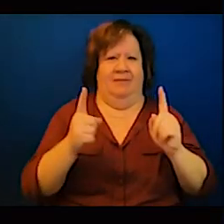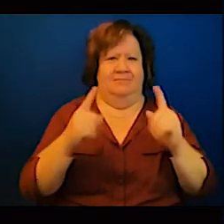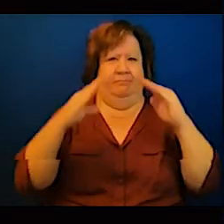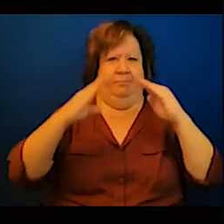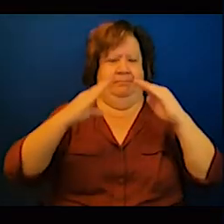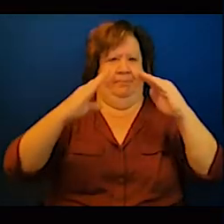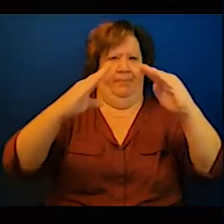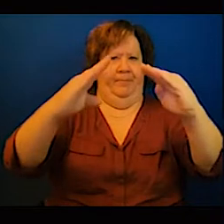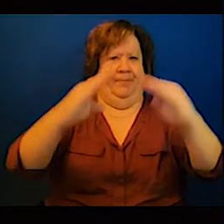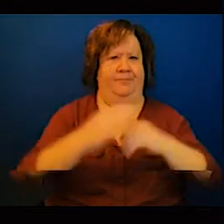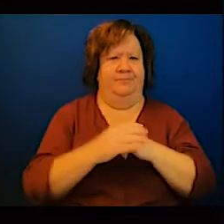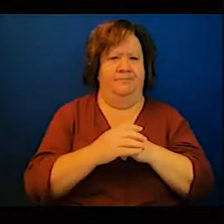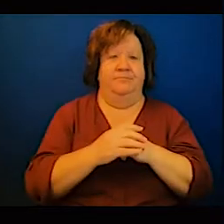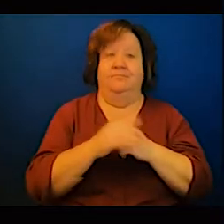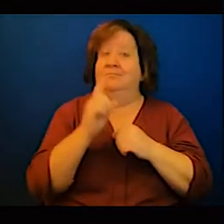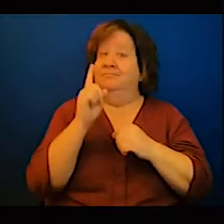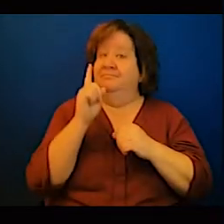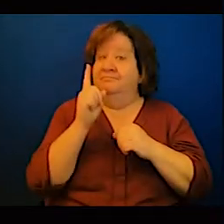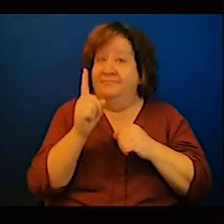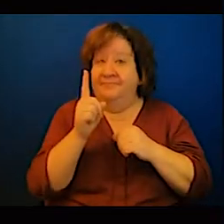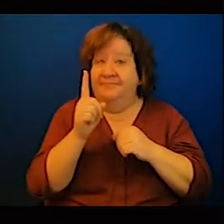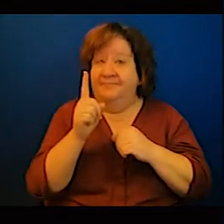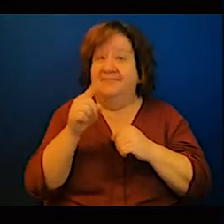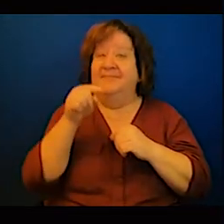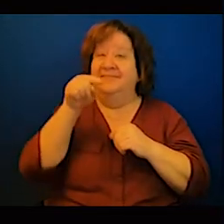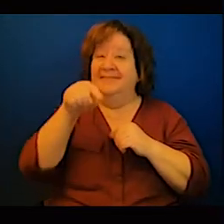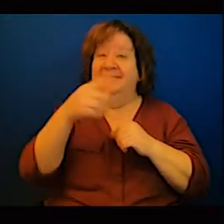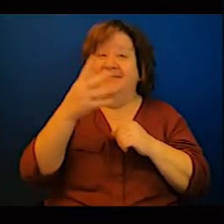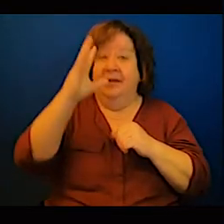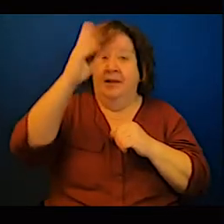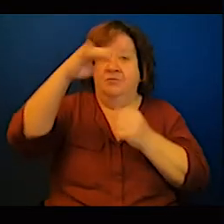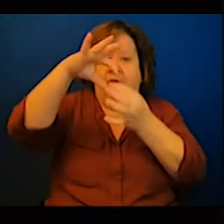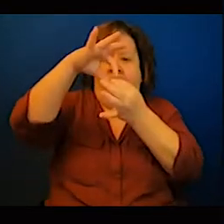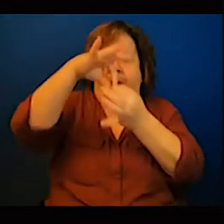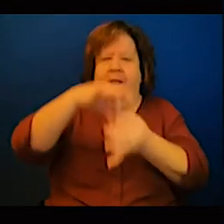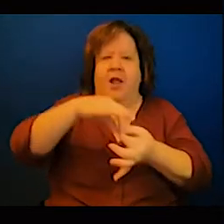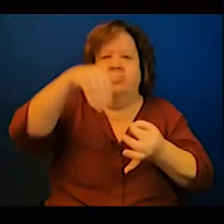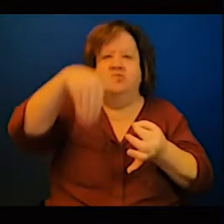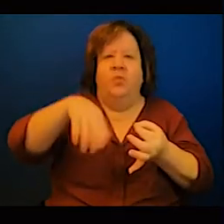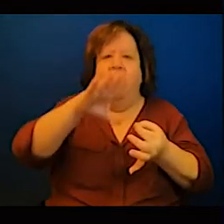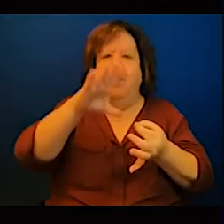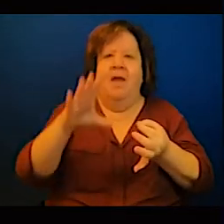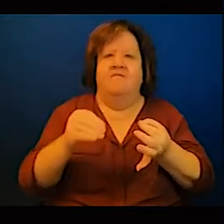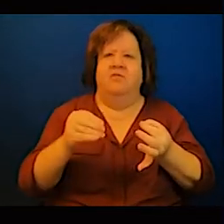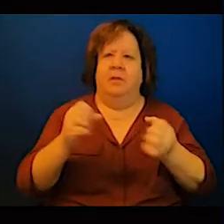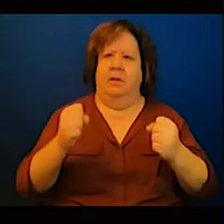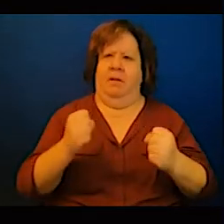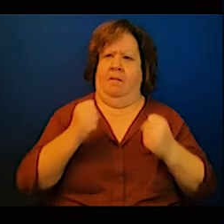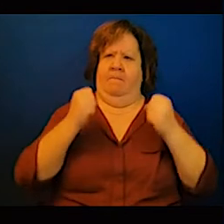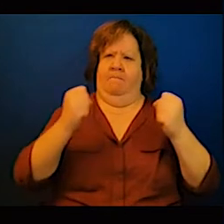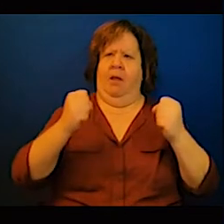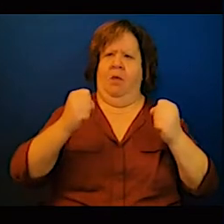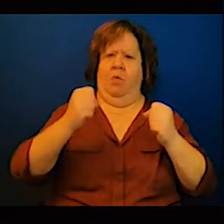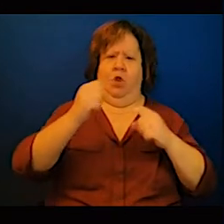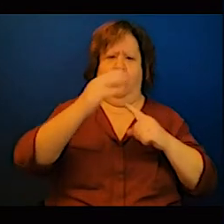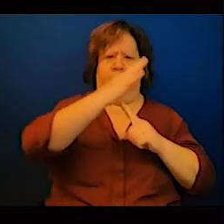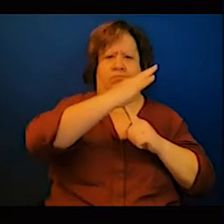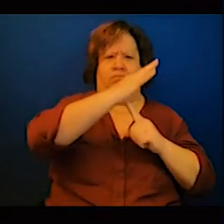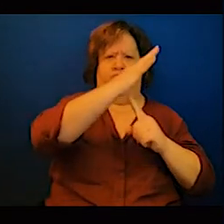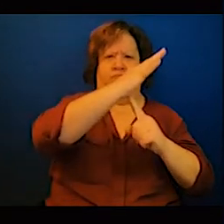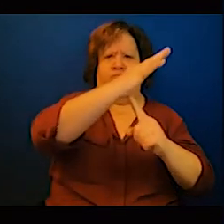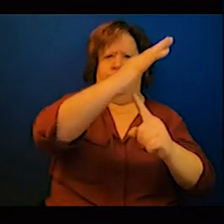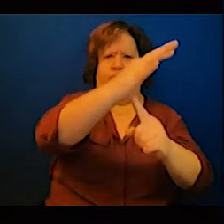it's easy to pump into the grid and that works. So, that kind of partnerships and arrangement is very, very important.